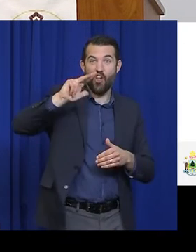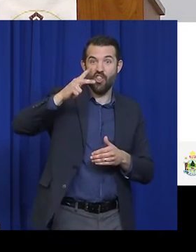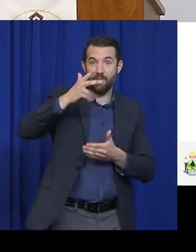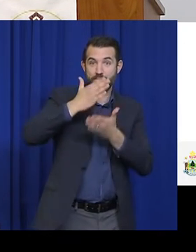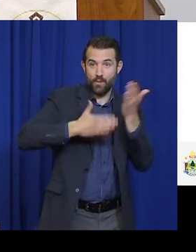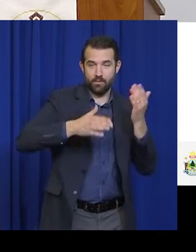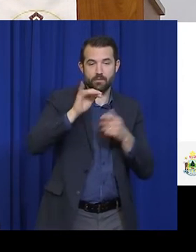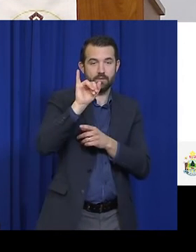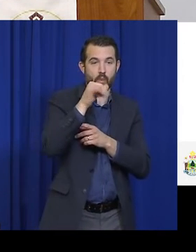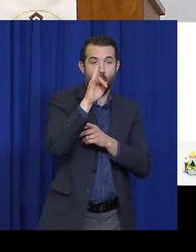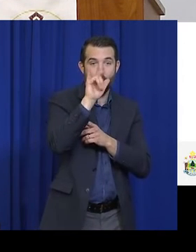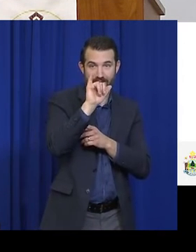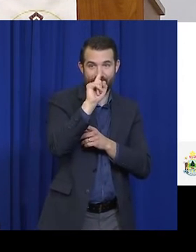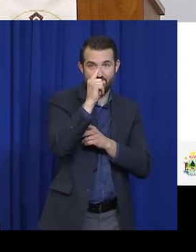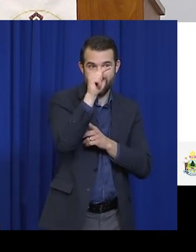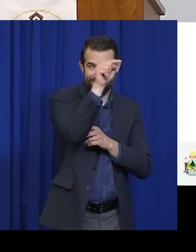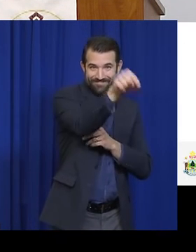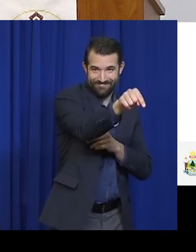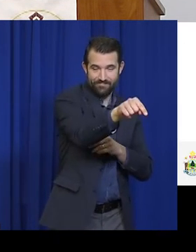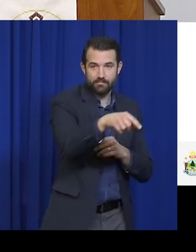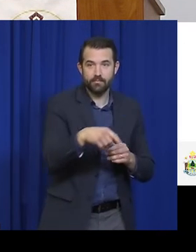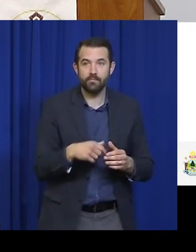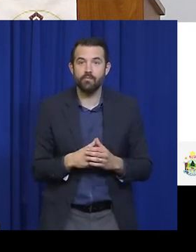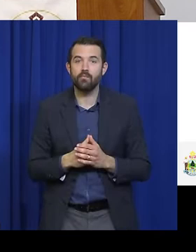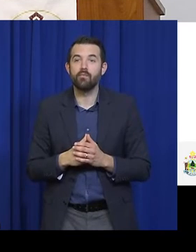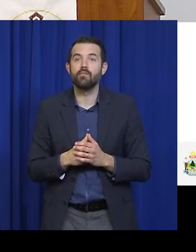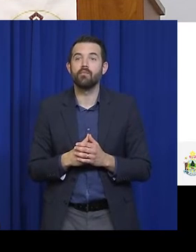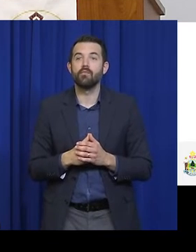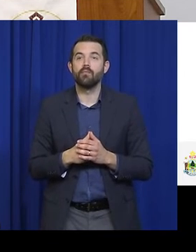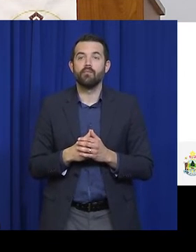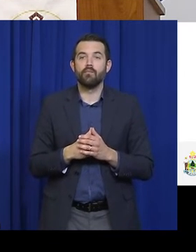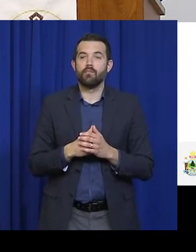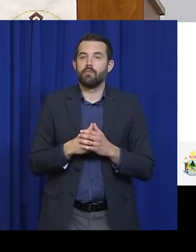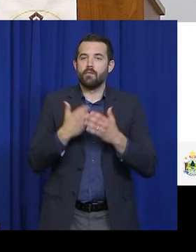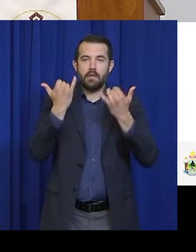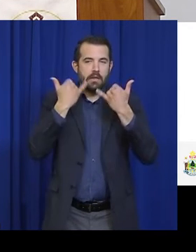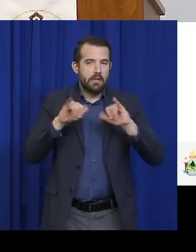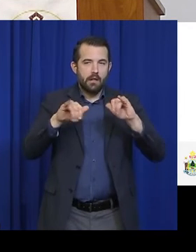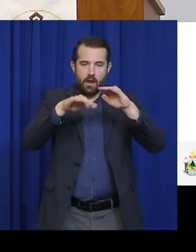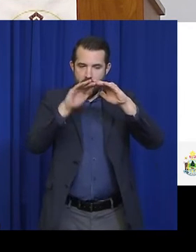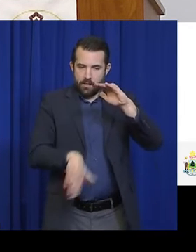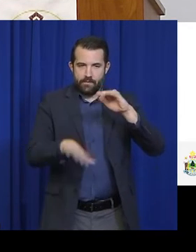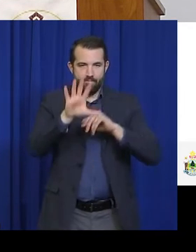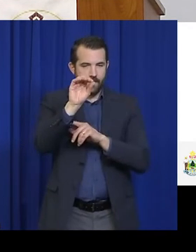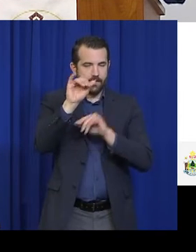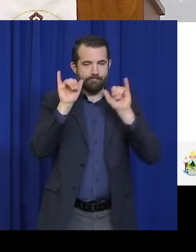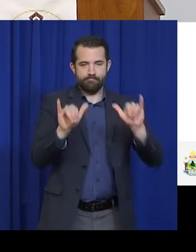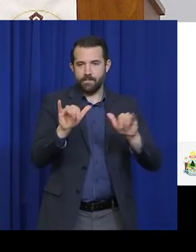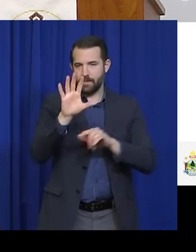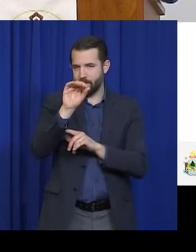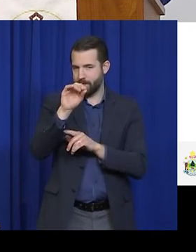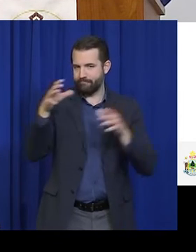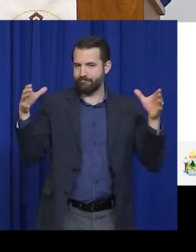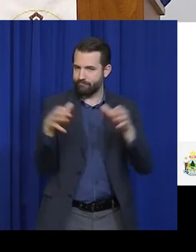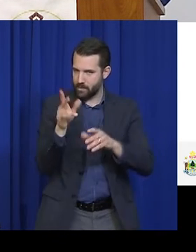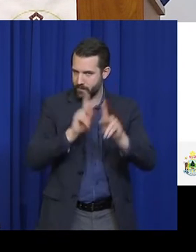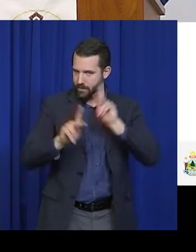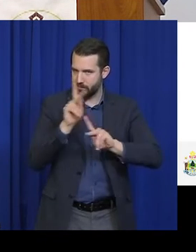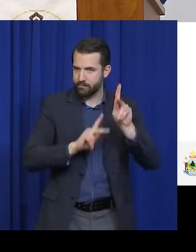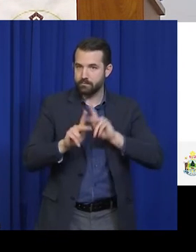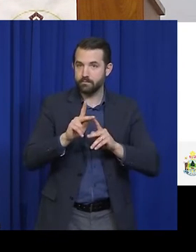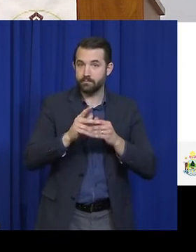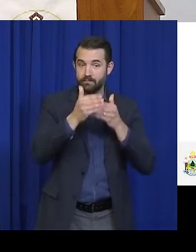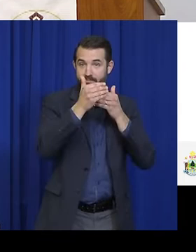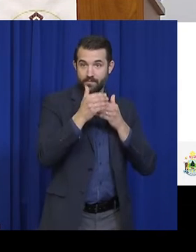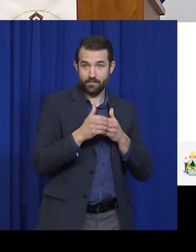stage 3 contemplates maintaining the prohibition on gatherings of more than 50 people, and other stage 1 and stage 2 restrictions,